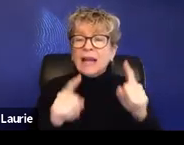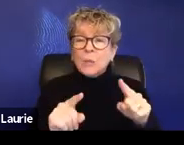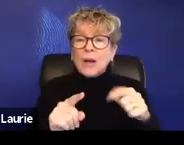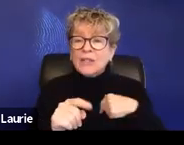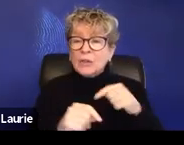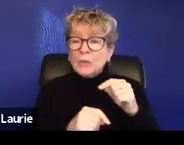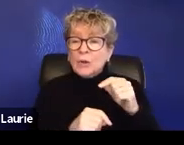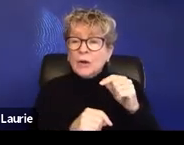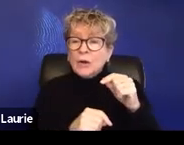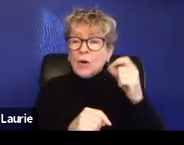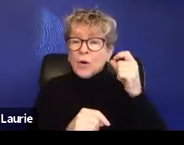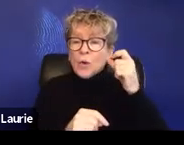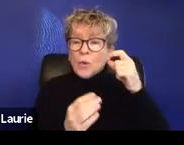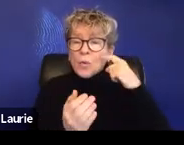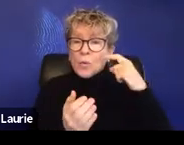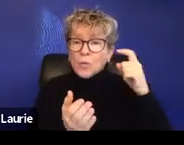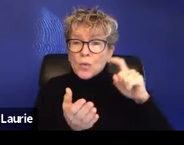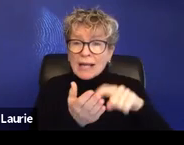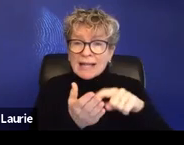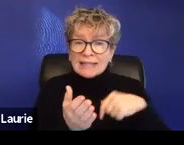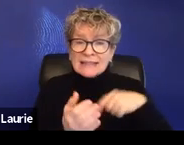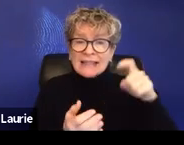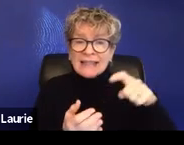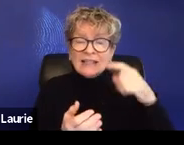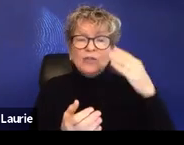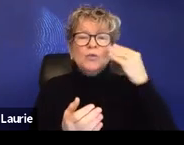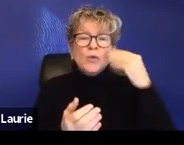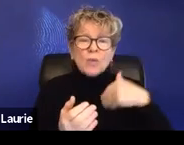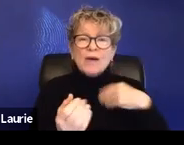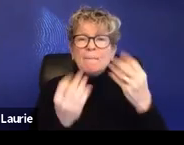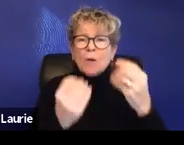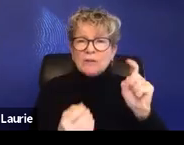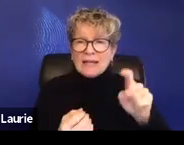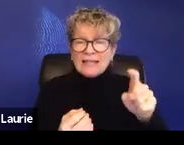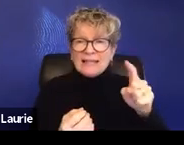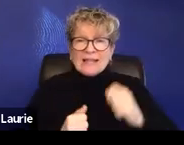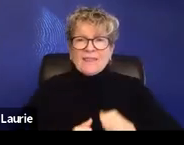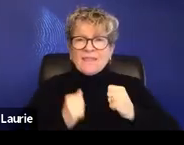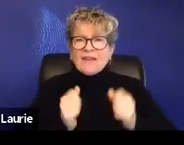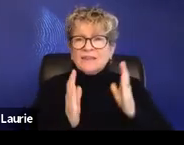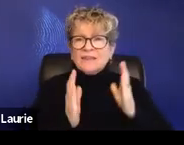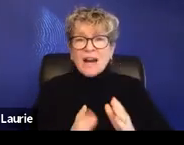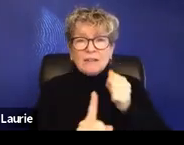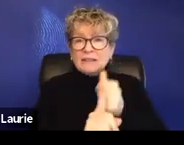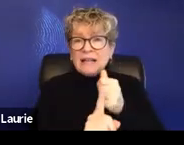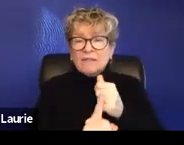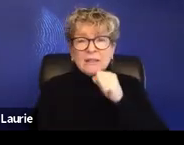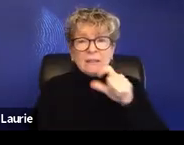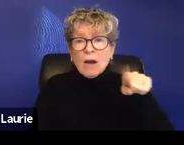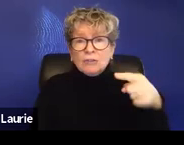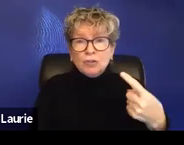advocacy, because that means that the client is having to come back. The survivor is just not necessarily